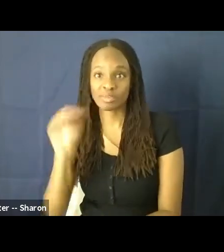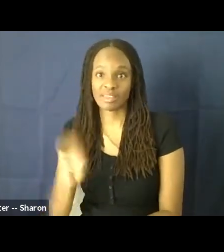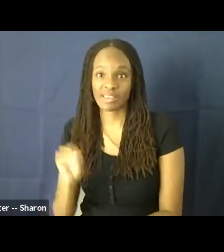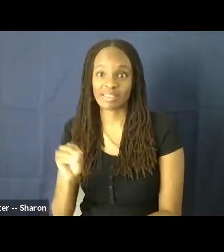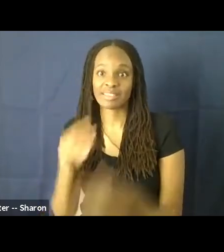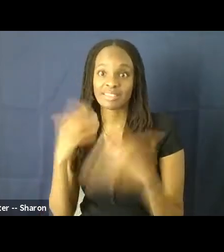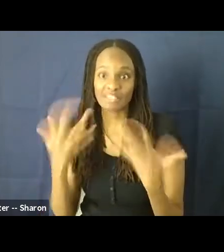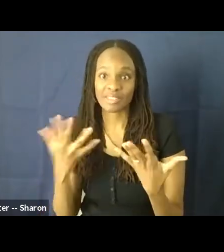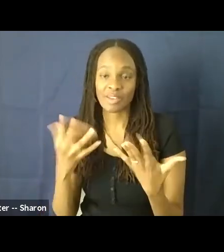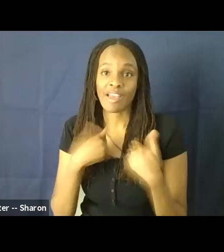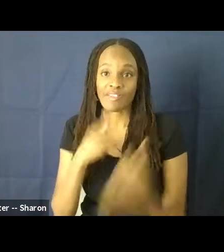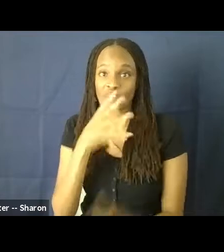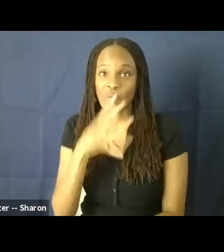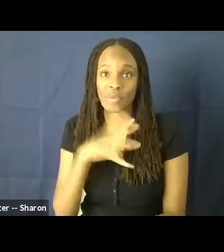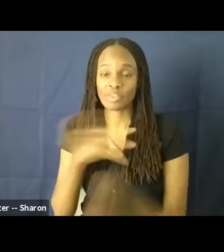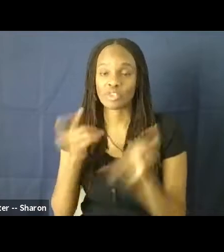crazy.